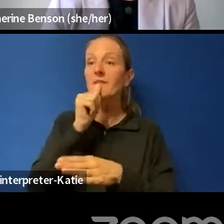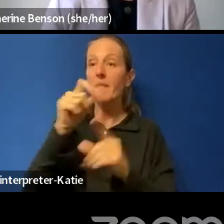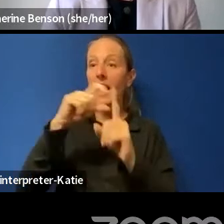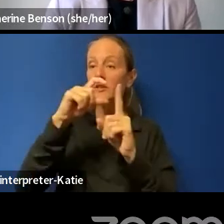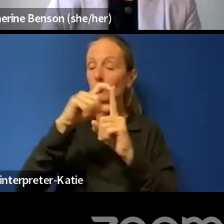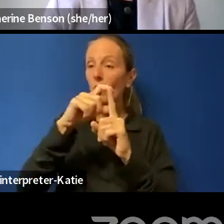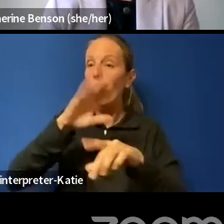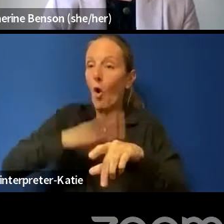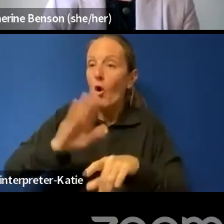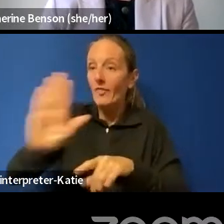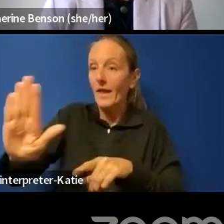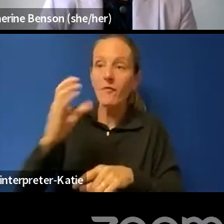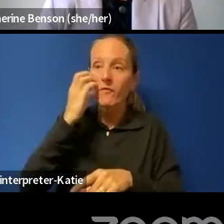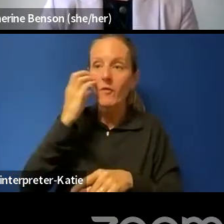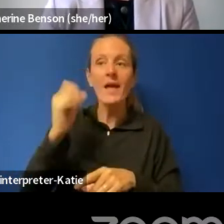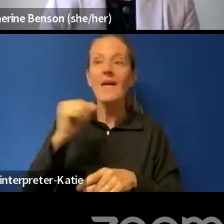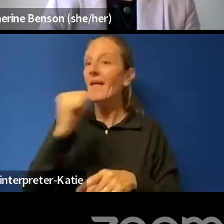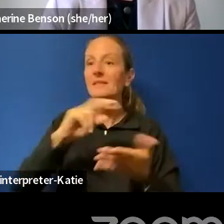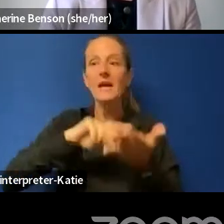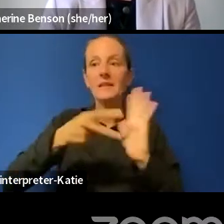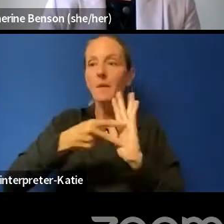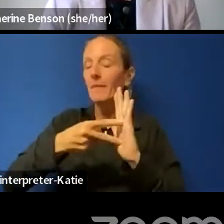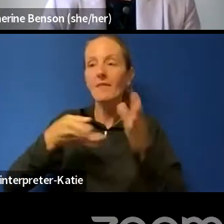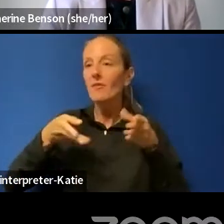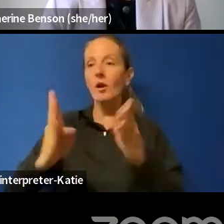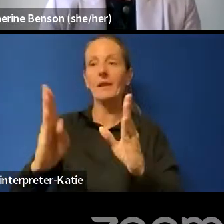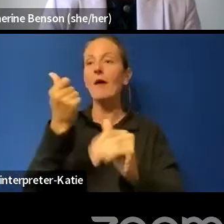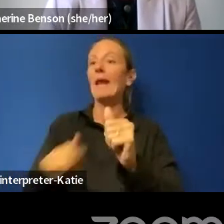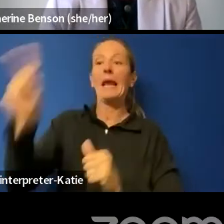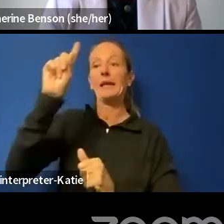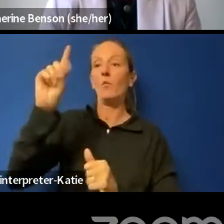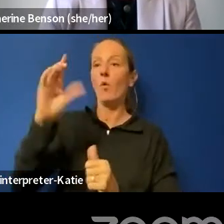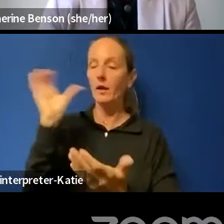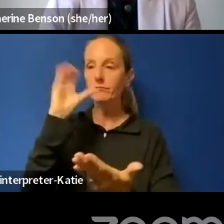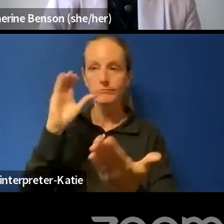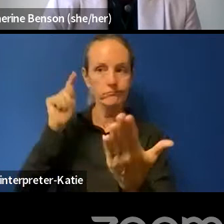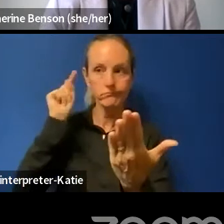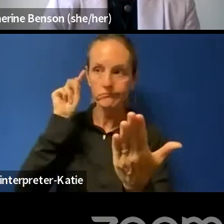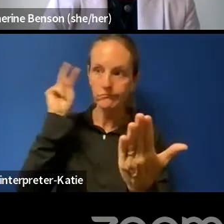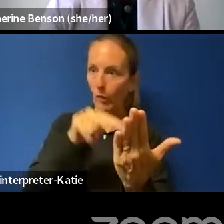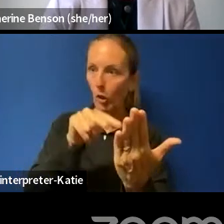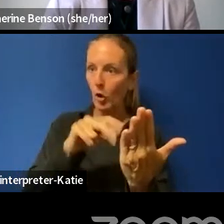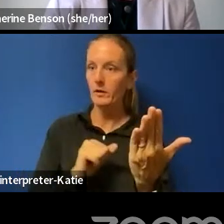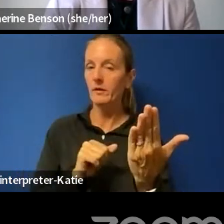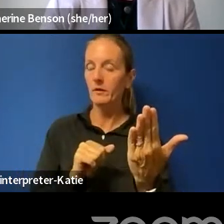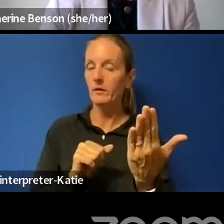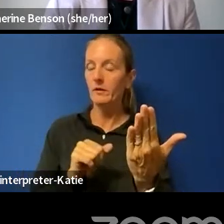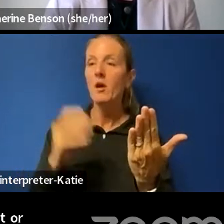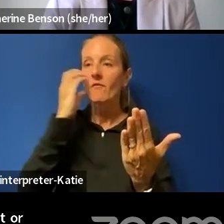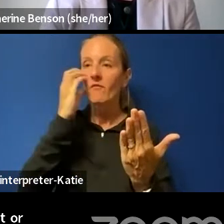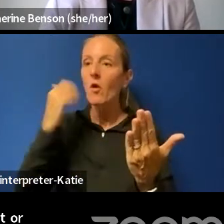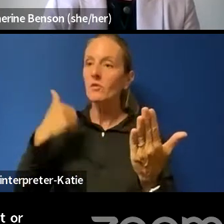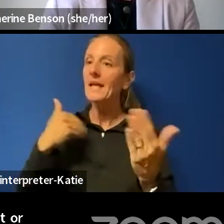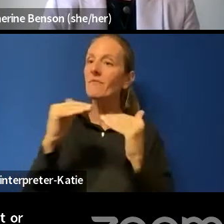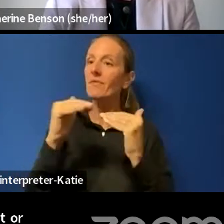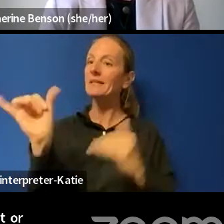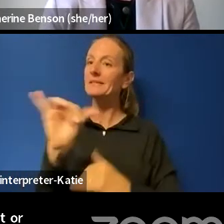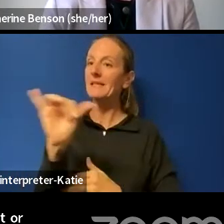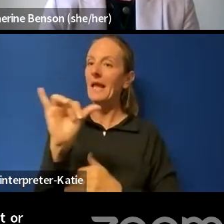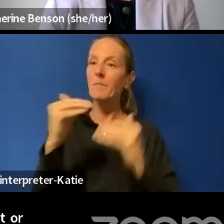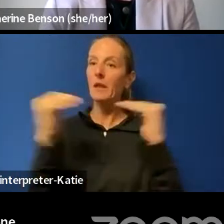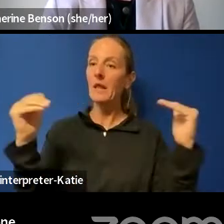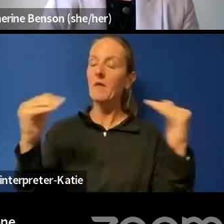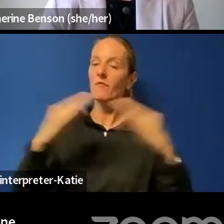of their privacy interest in the contents of their phone. In other words, phones attract the same significant level of privacy interest, whether